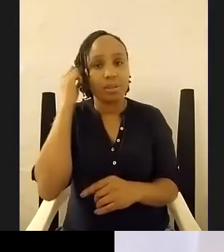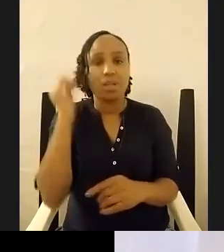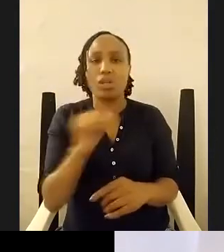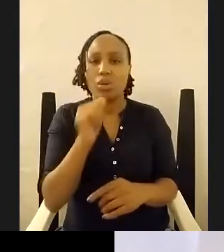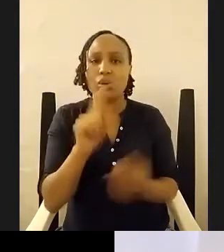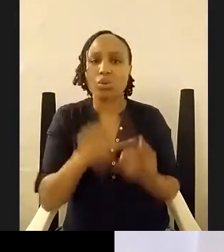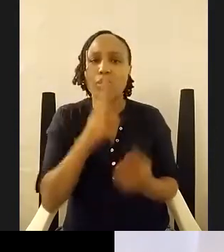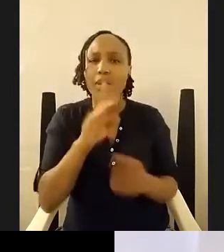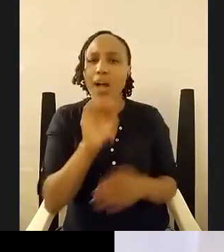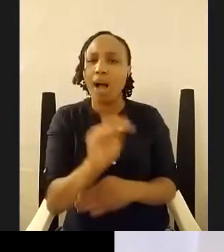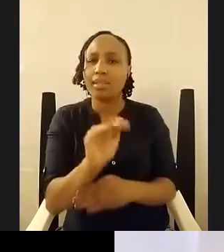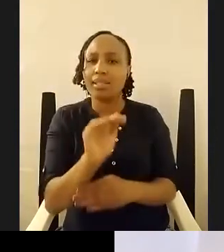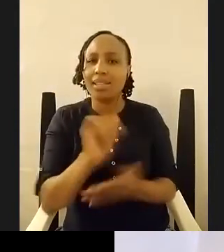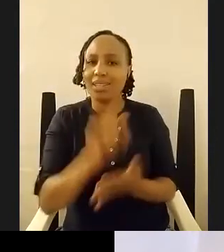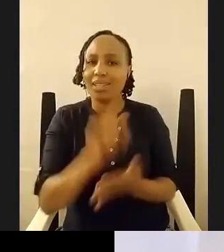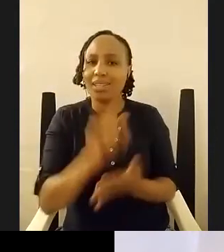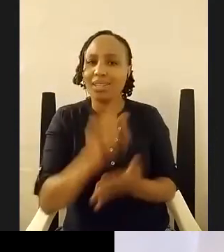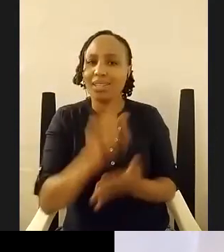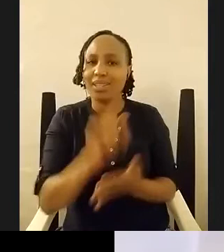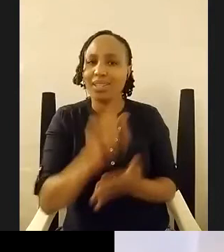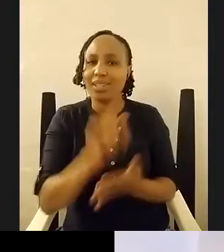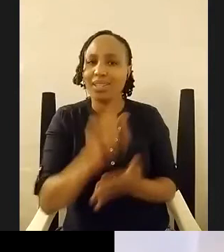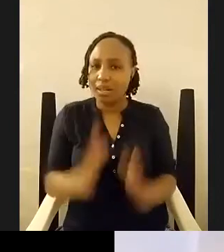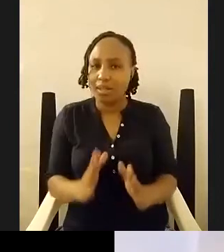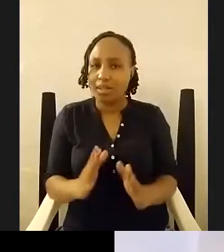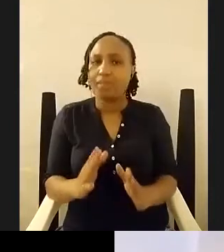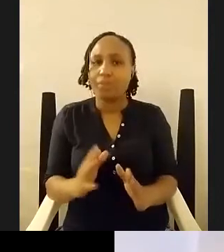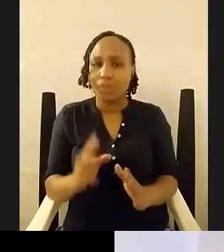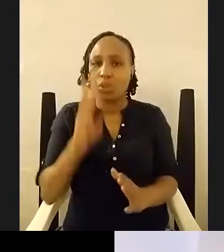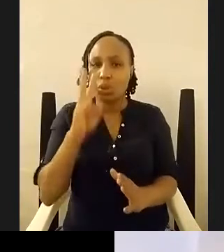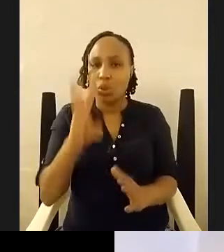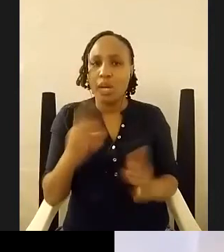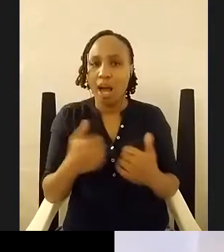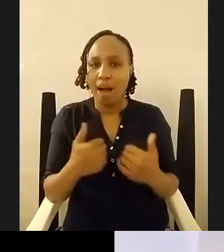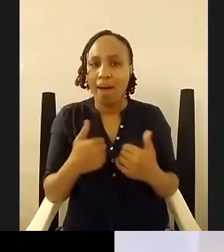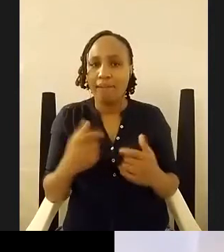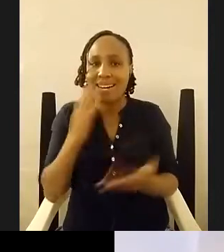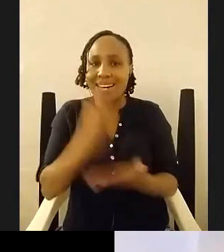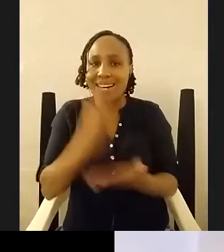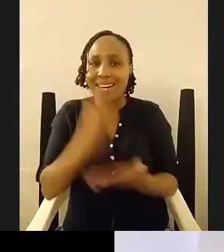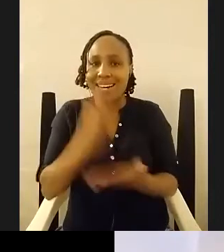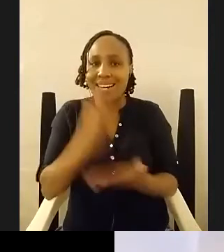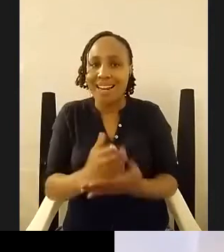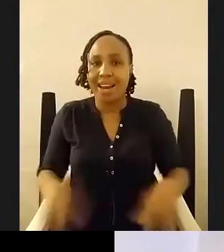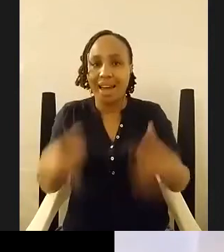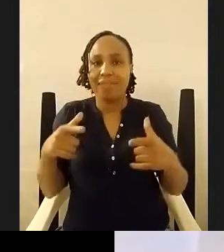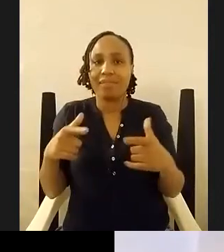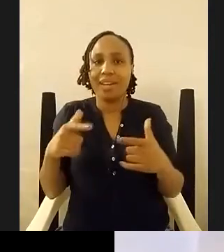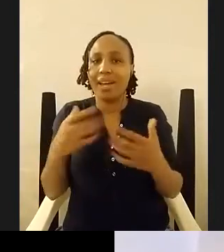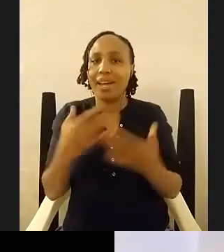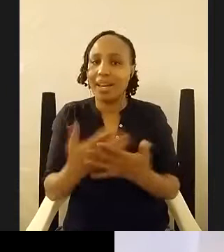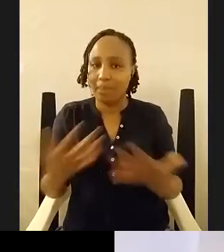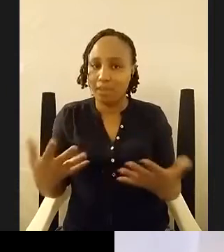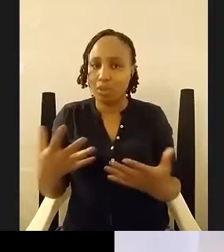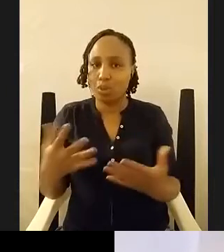you will obviously use some real world elements to create your fictional universe i always think about like man imaginations are great